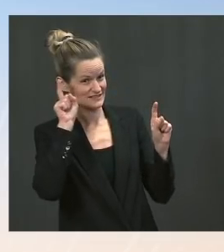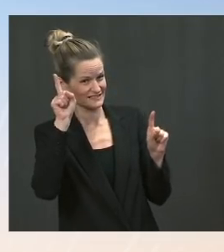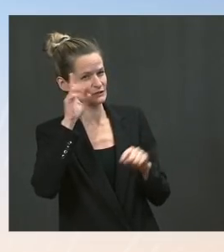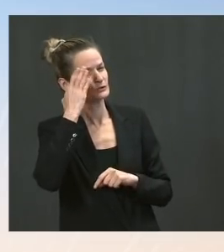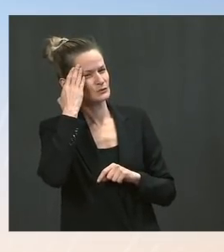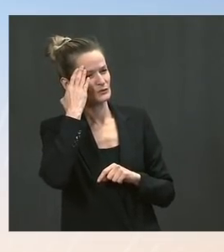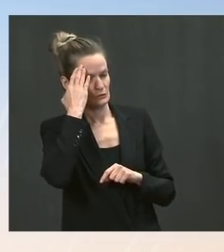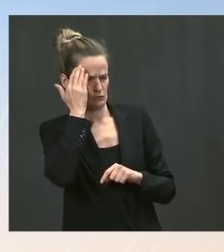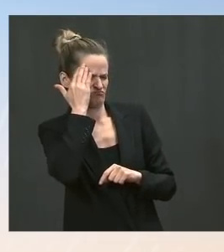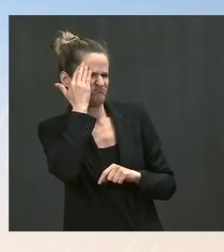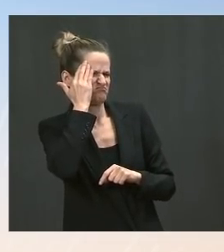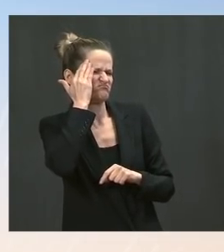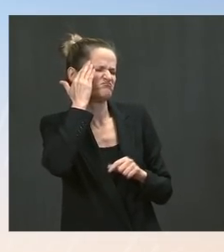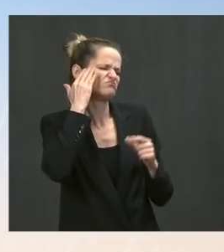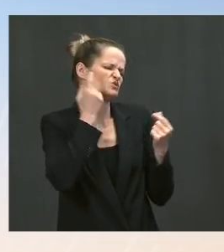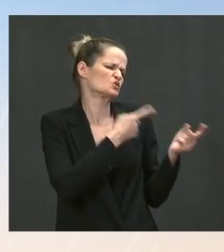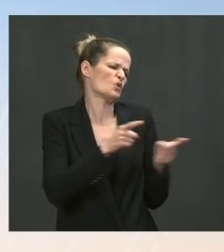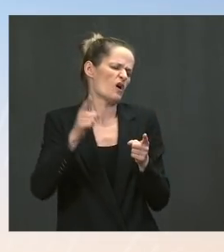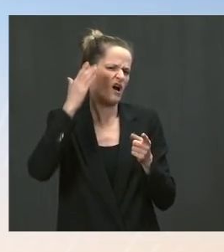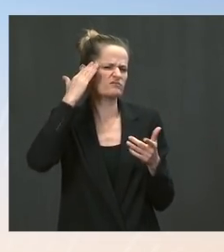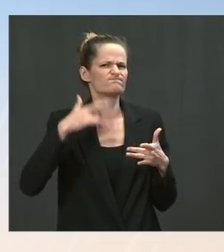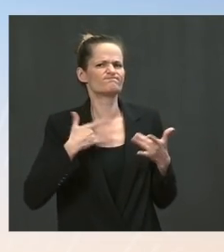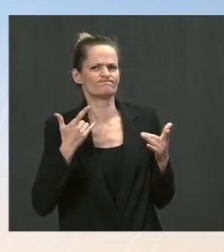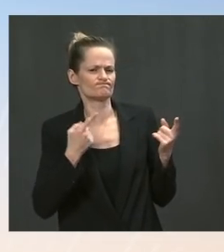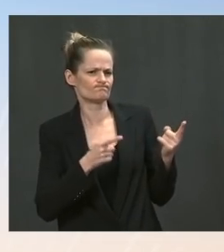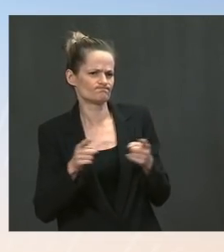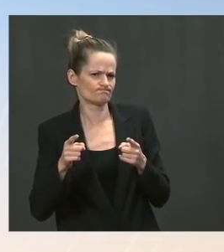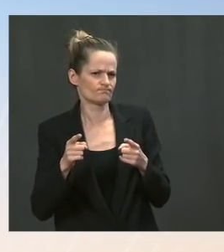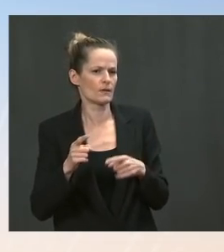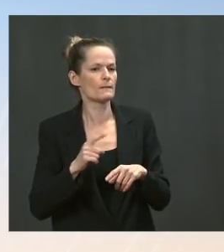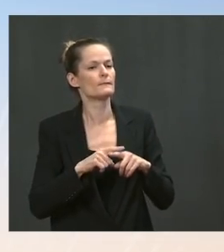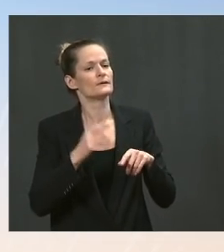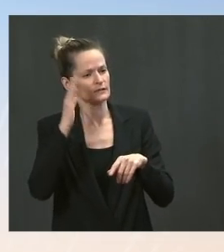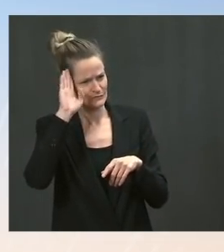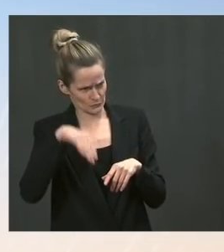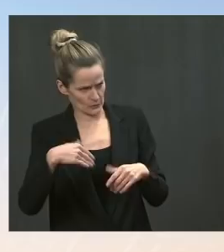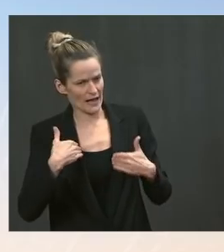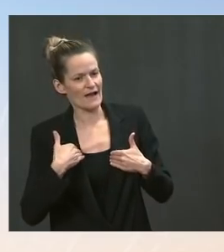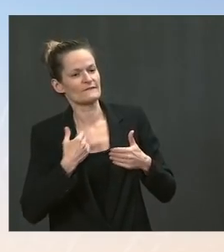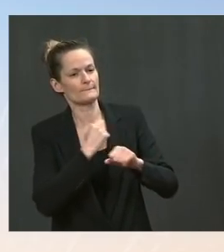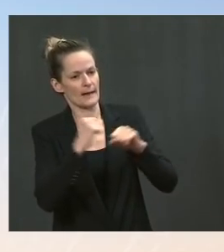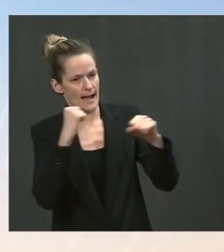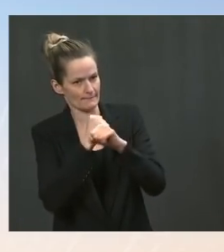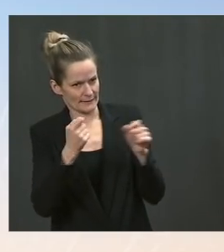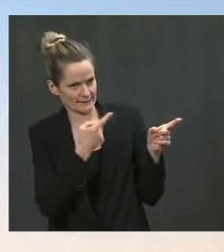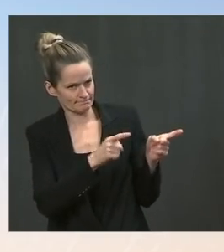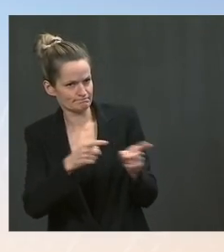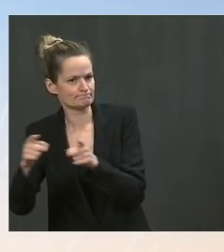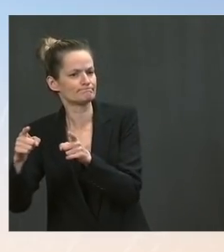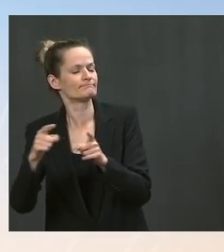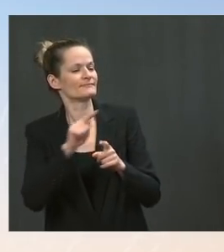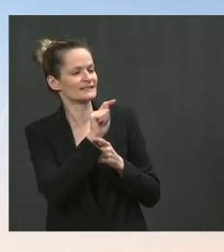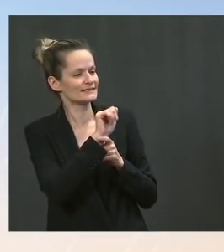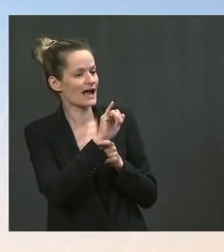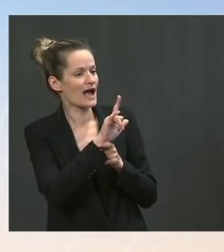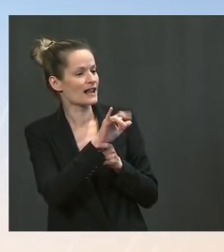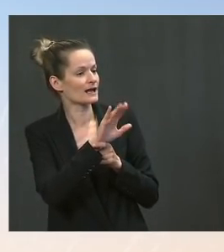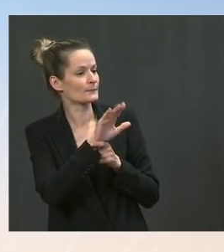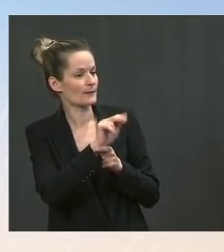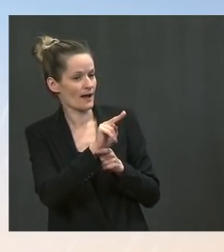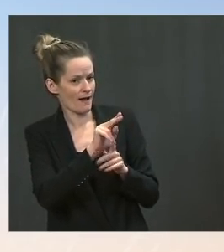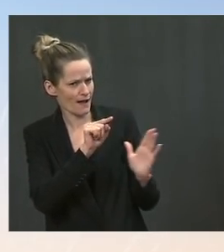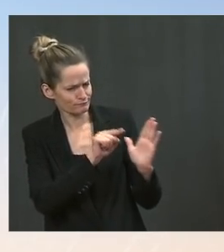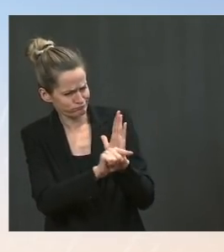earlier this week that targeted the acting Afghan defense minister. The Taliban has claimed responsibility for this later attack, and there's no reason to doubt